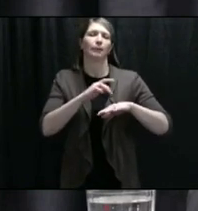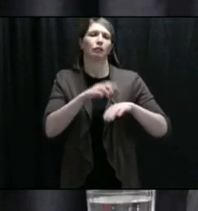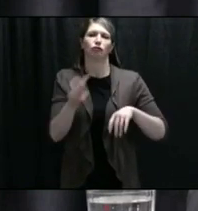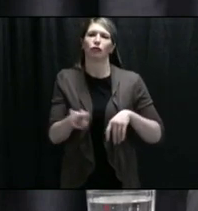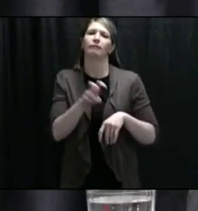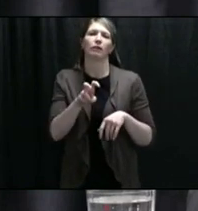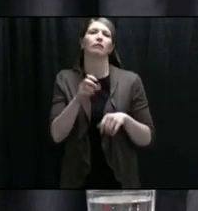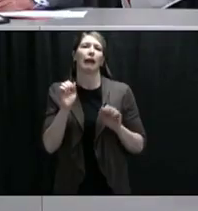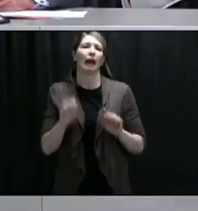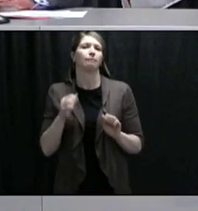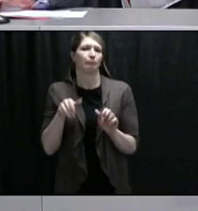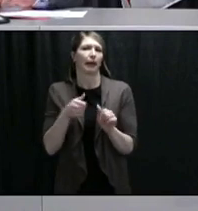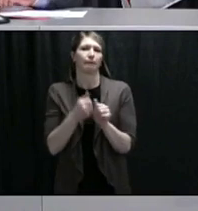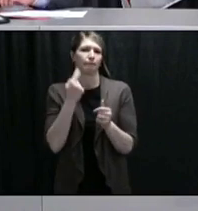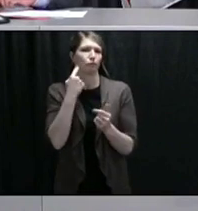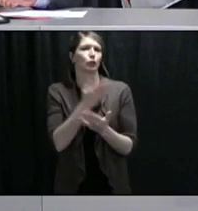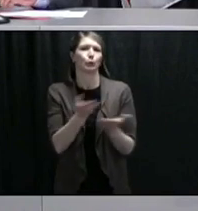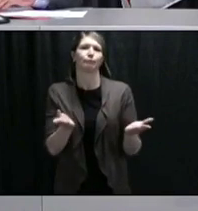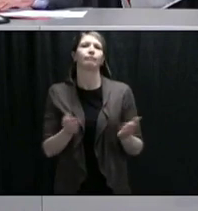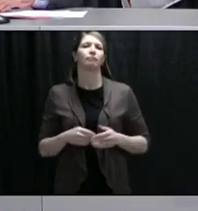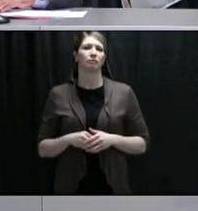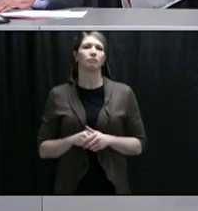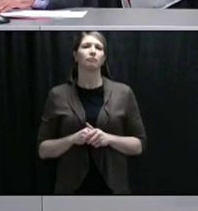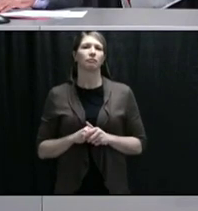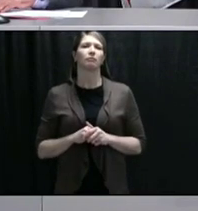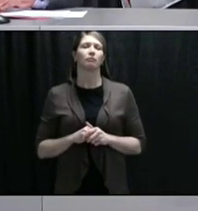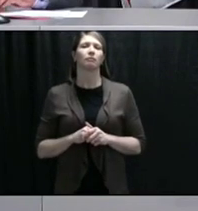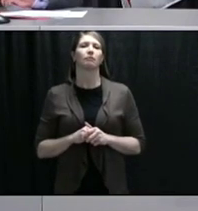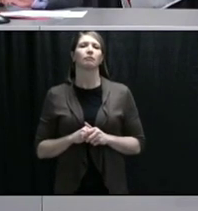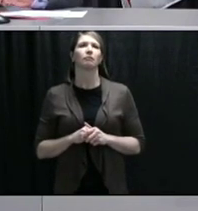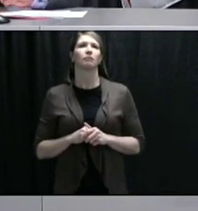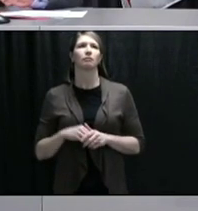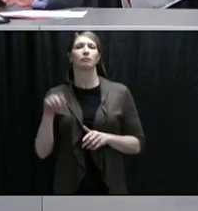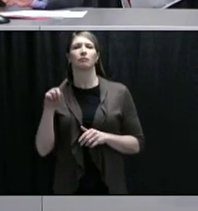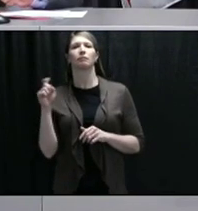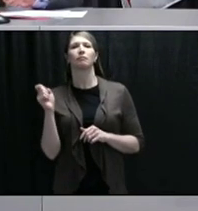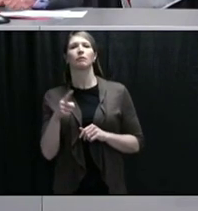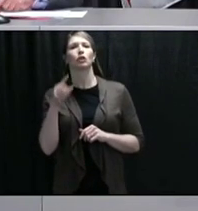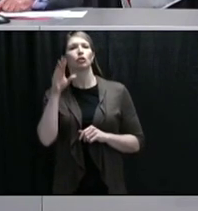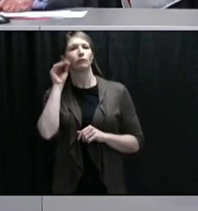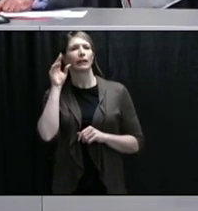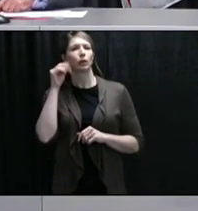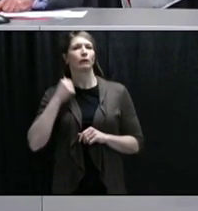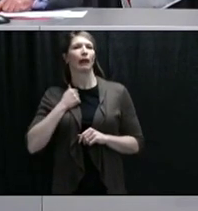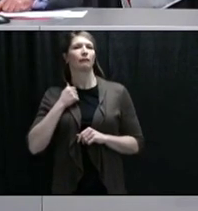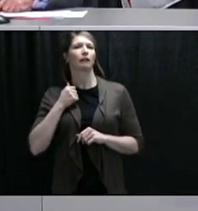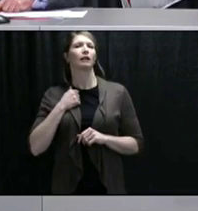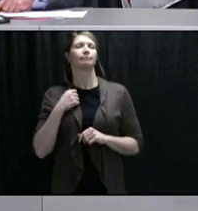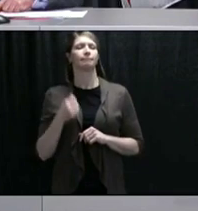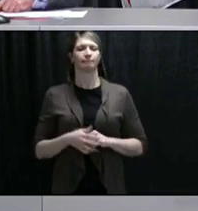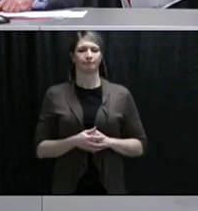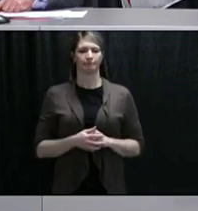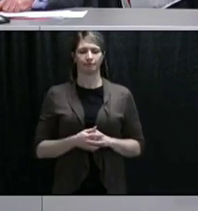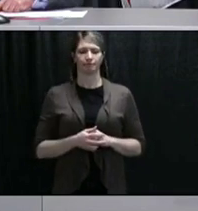Yes, perfect. Thank you. Our next questions are from Patrick Butler of Radio Kenta. Please go ahead.